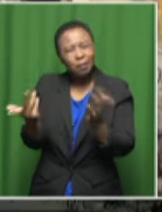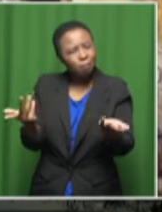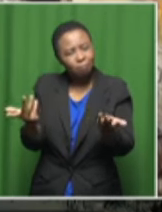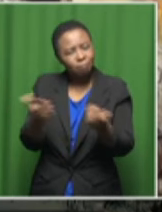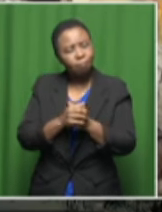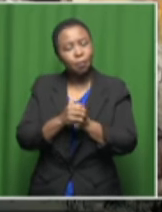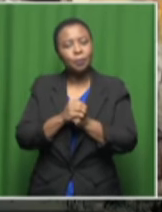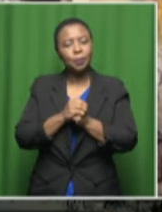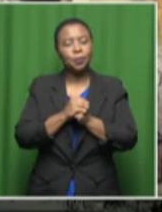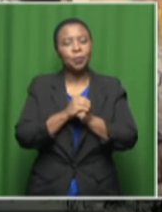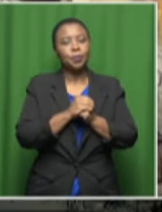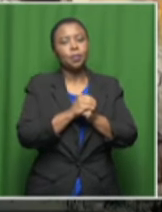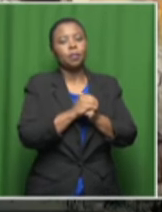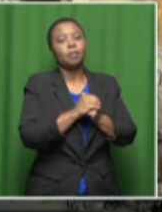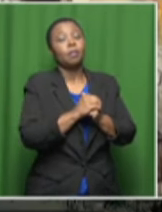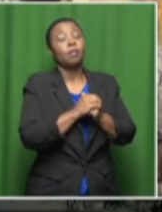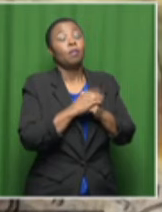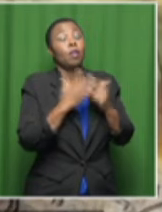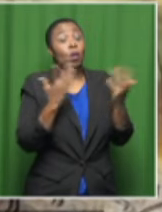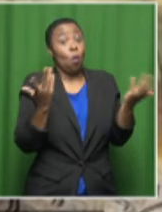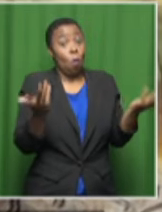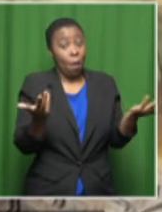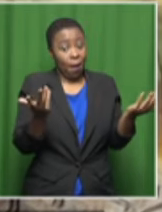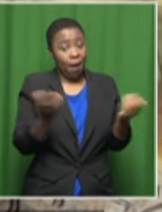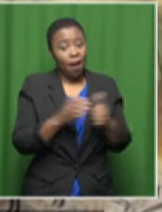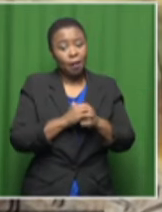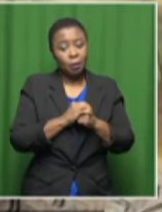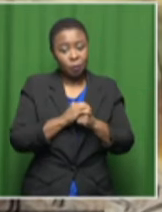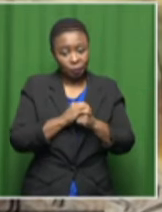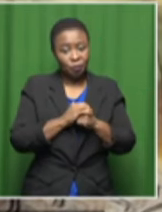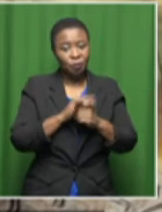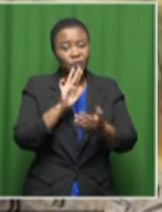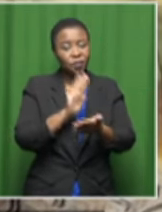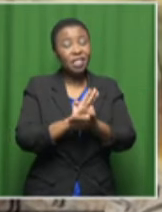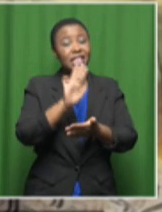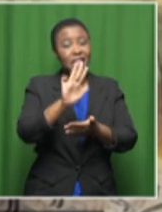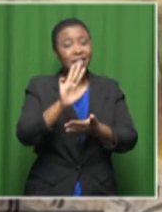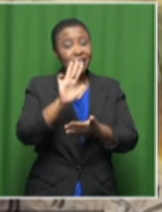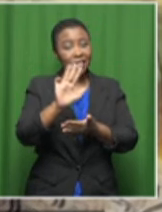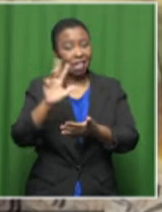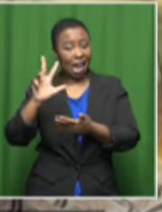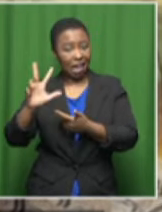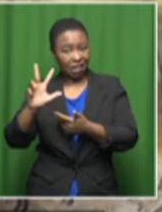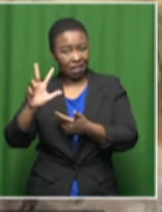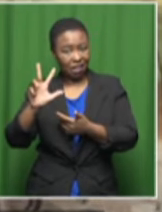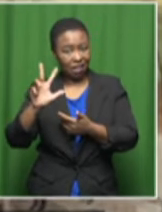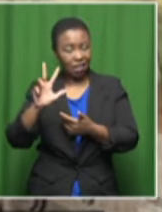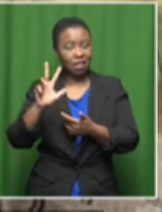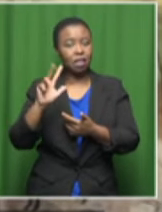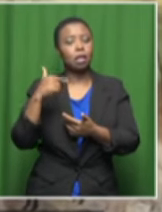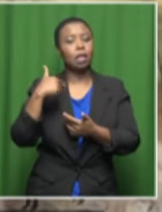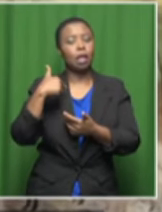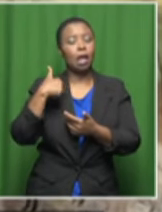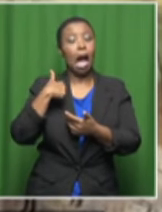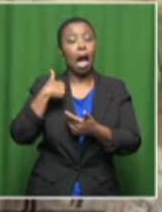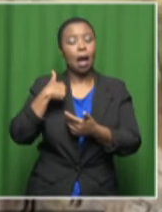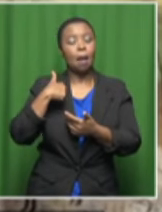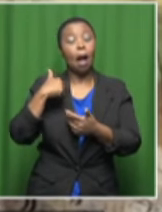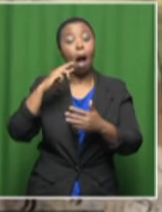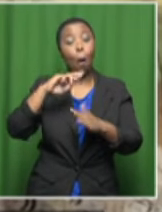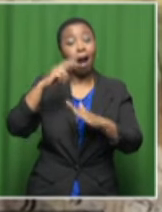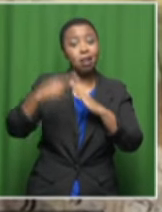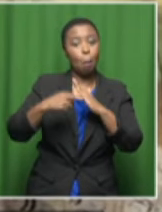Well, to start with, in 1998, when we submitted our report